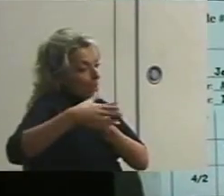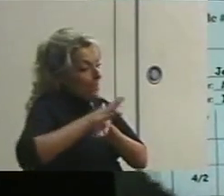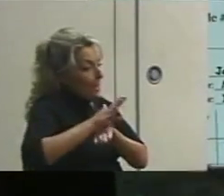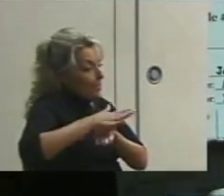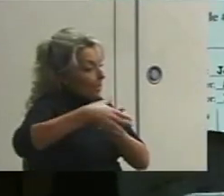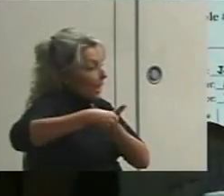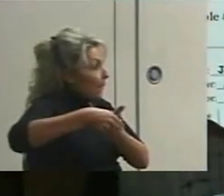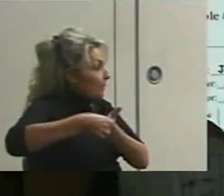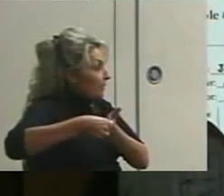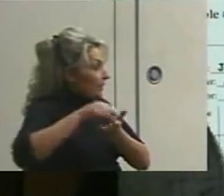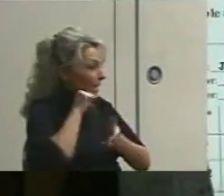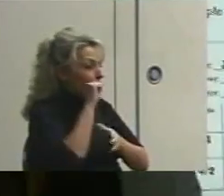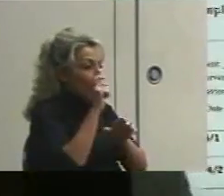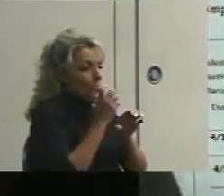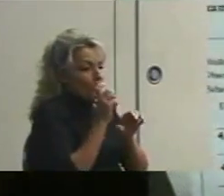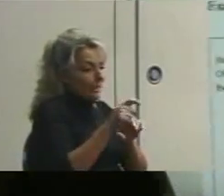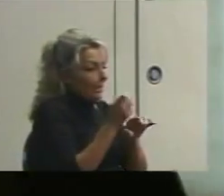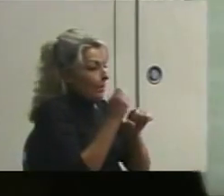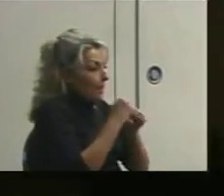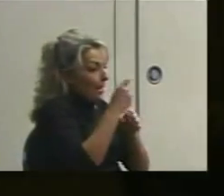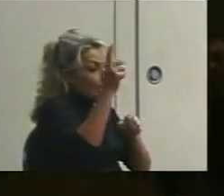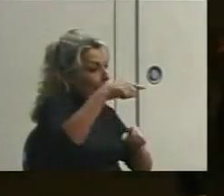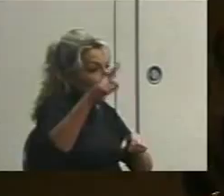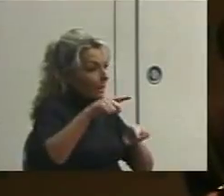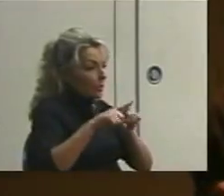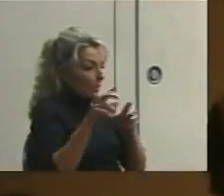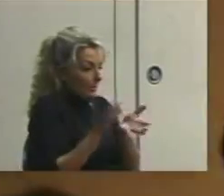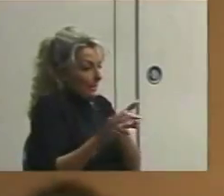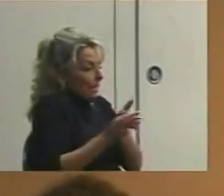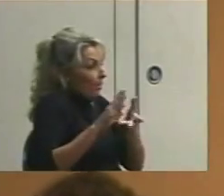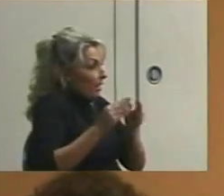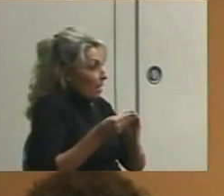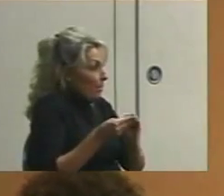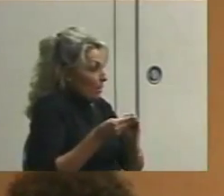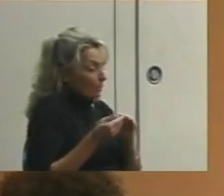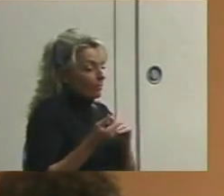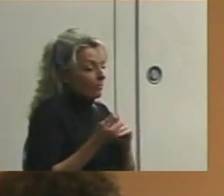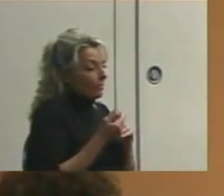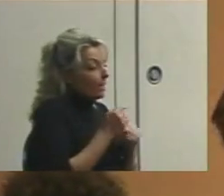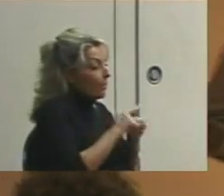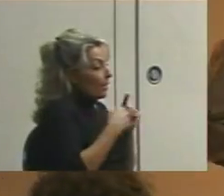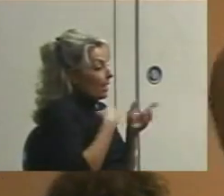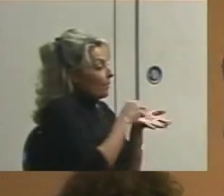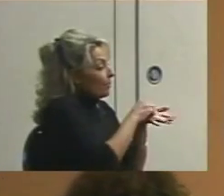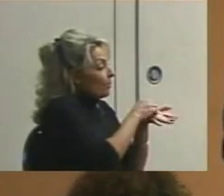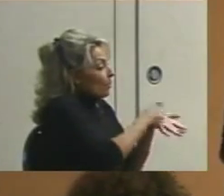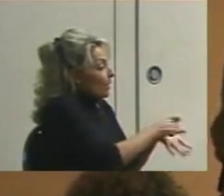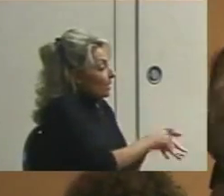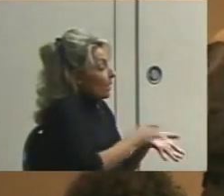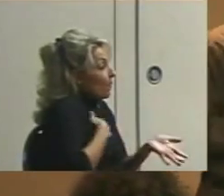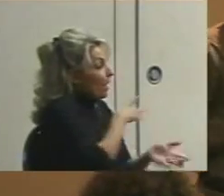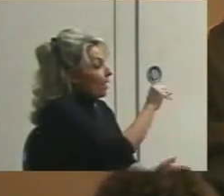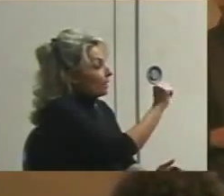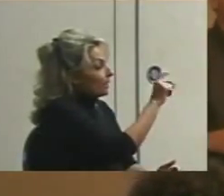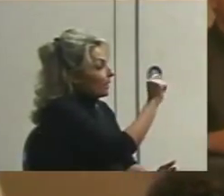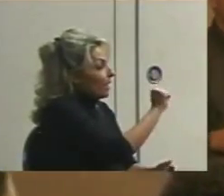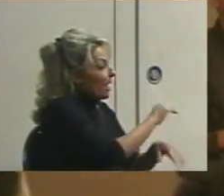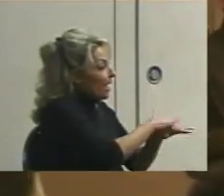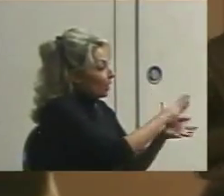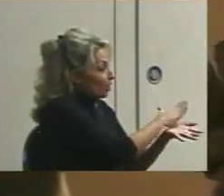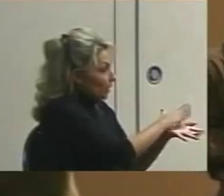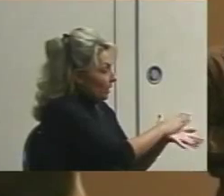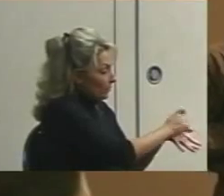tallies in that case. I can just go right to the number. But at some point, I'm recording my data onto a sheet.